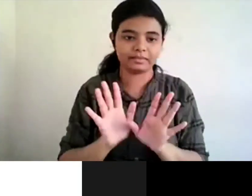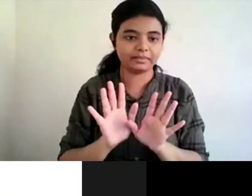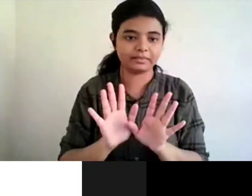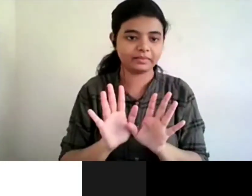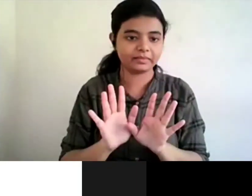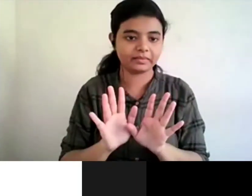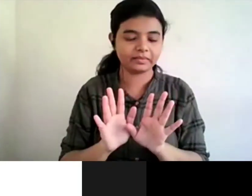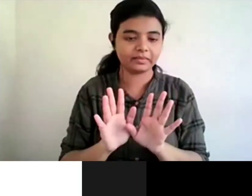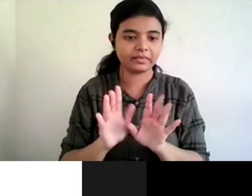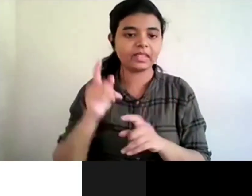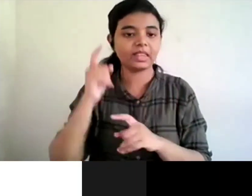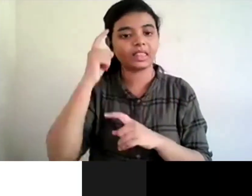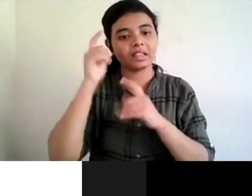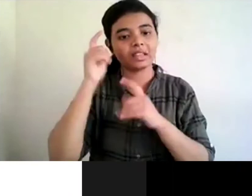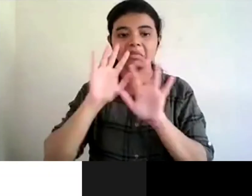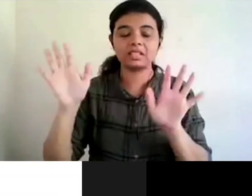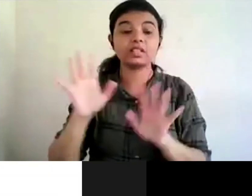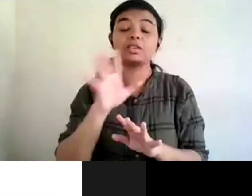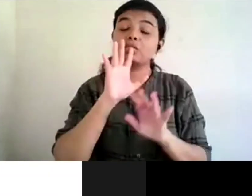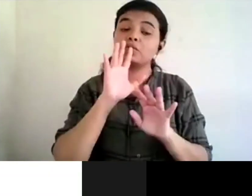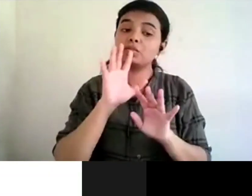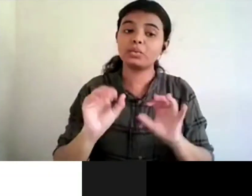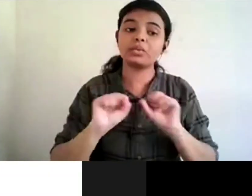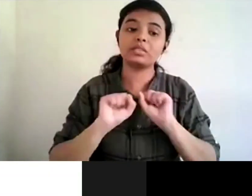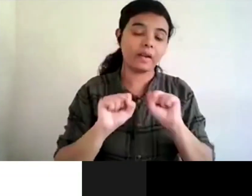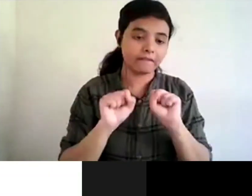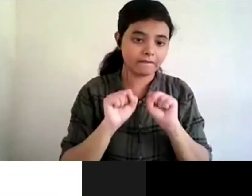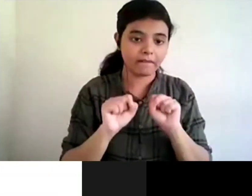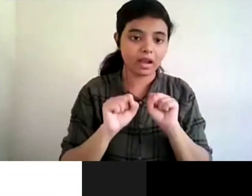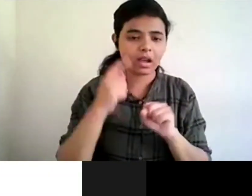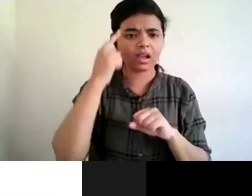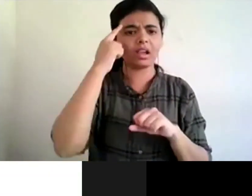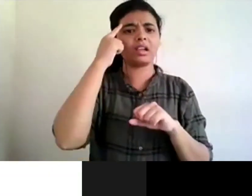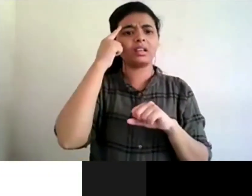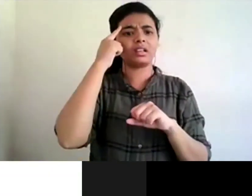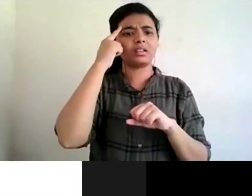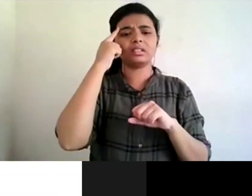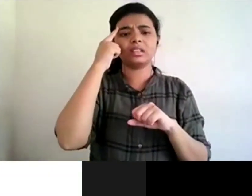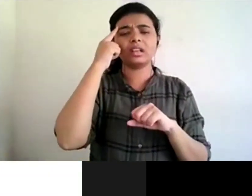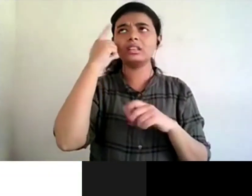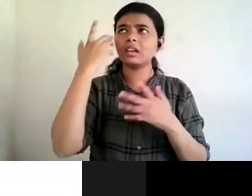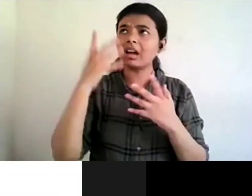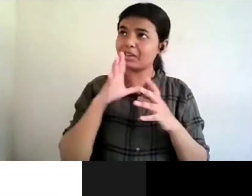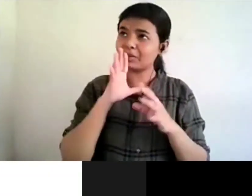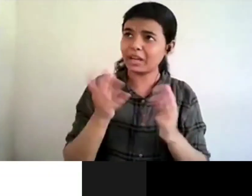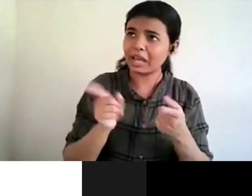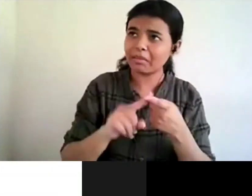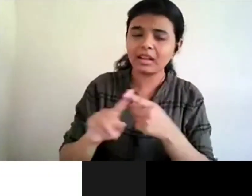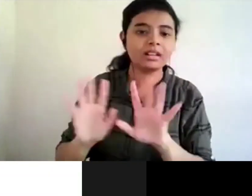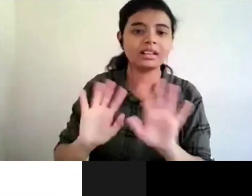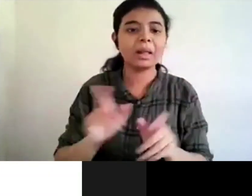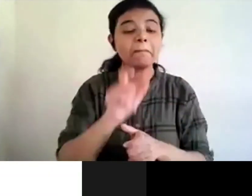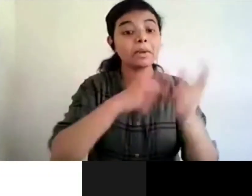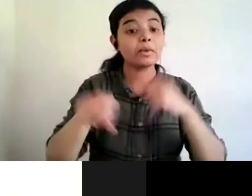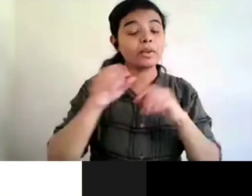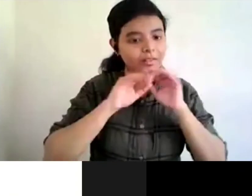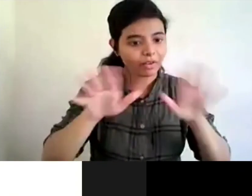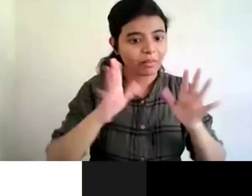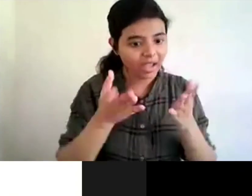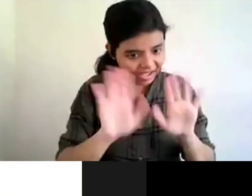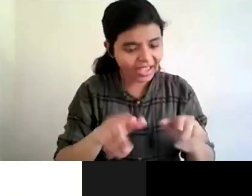and it's a it's a hard thing to even realize that it's not a reality even if you tell people that such things exist